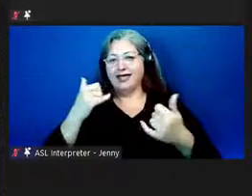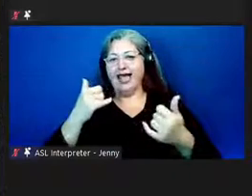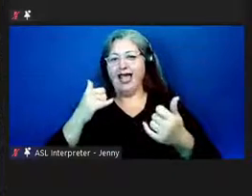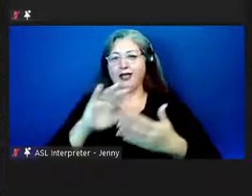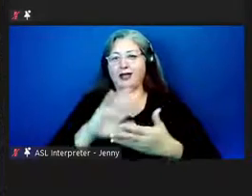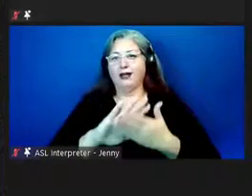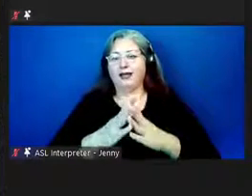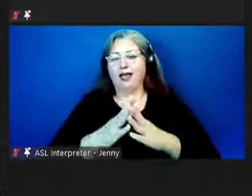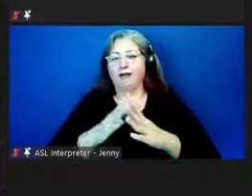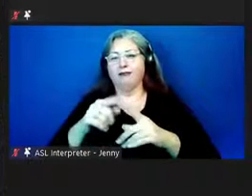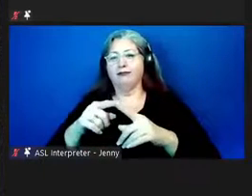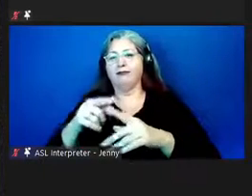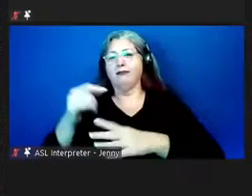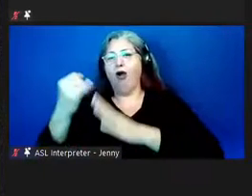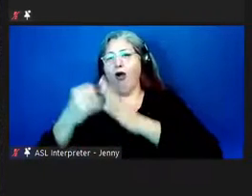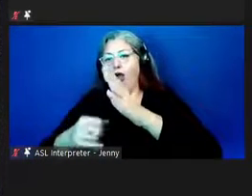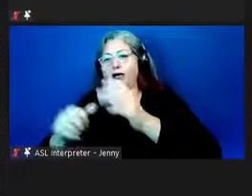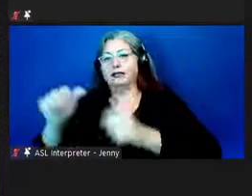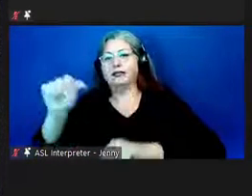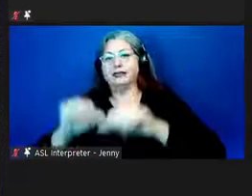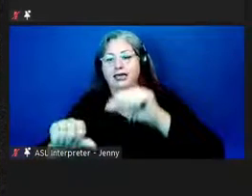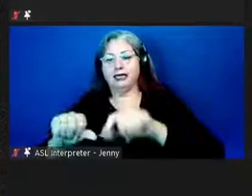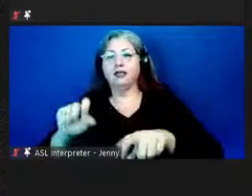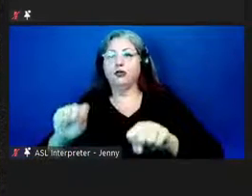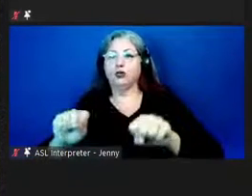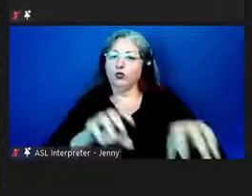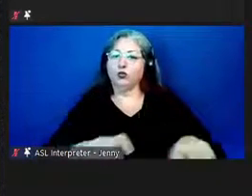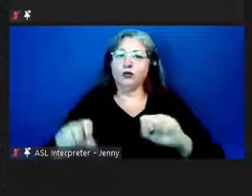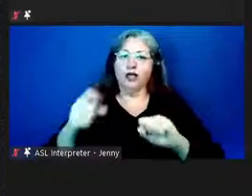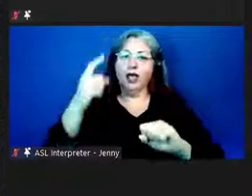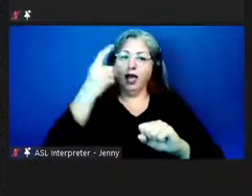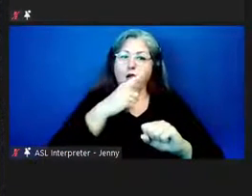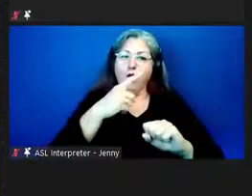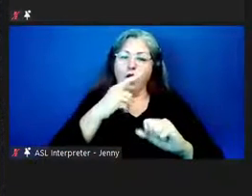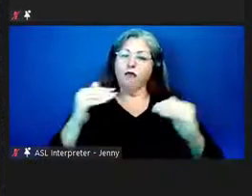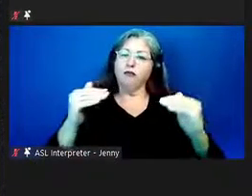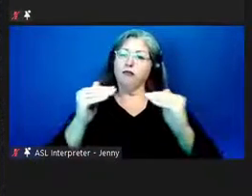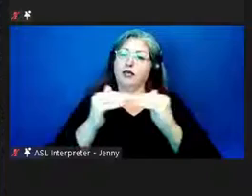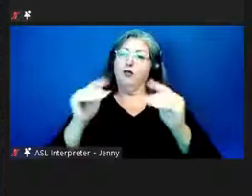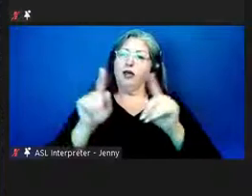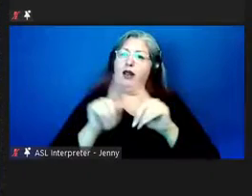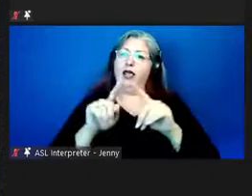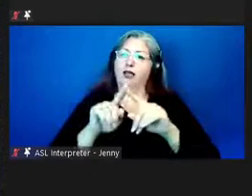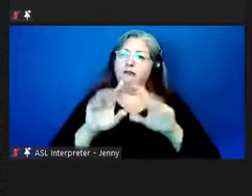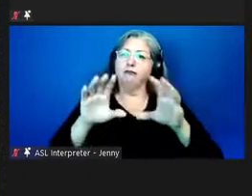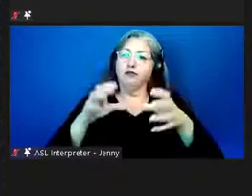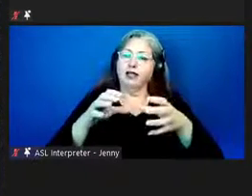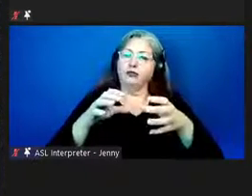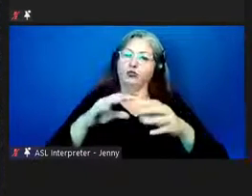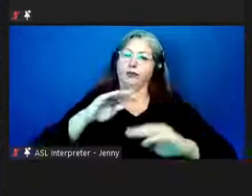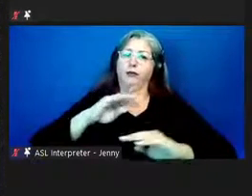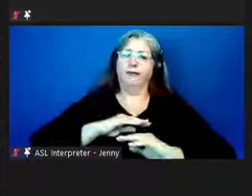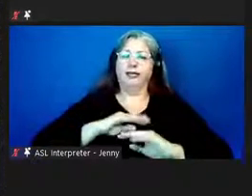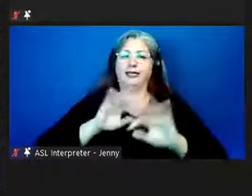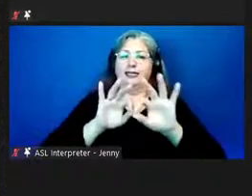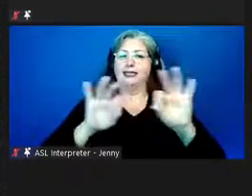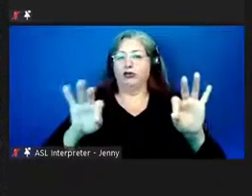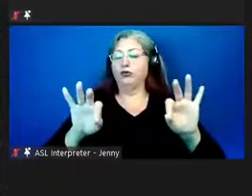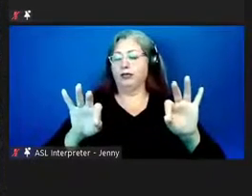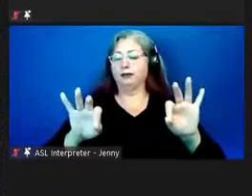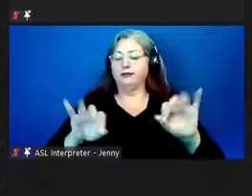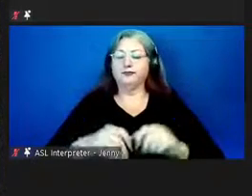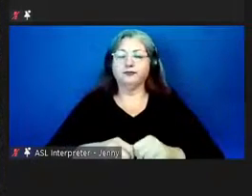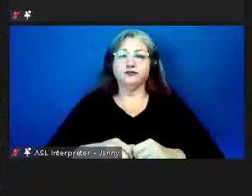into the arts and sciences can take hawaiian as a uh a course to fulfill their degree requirements